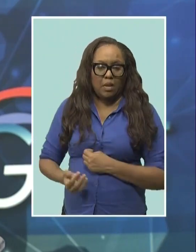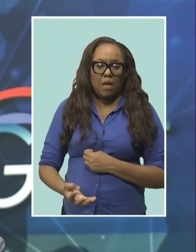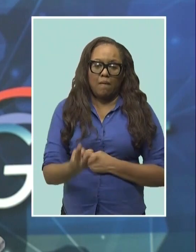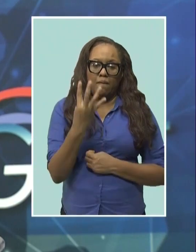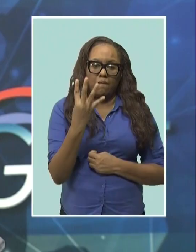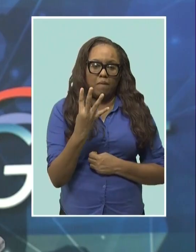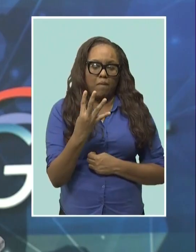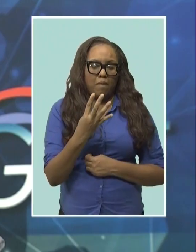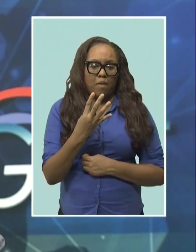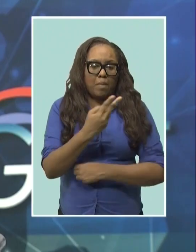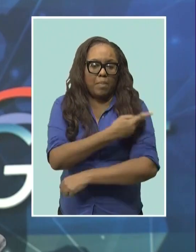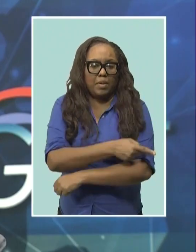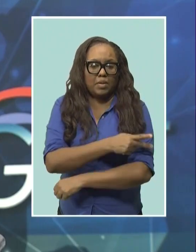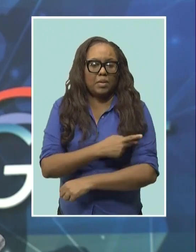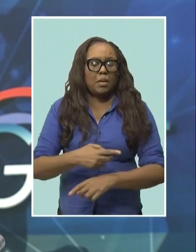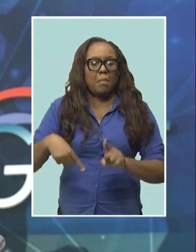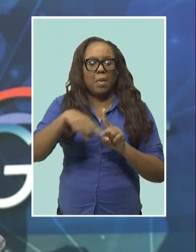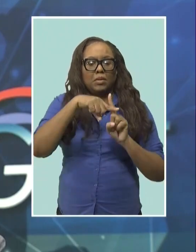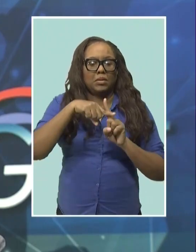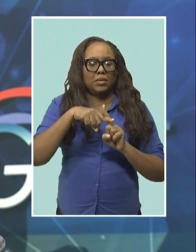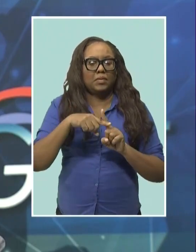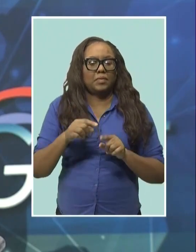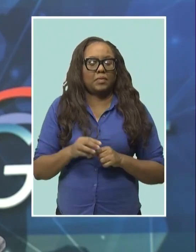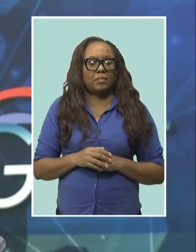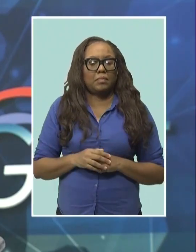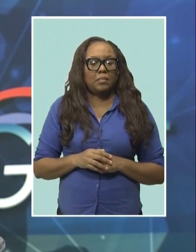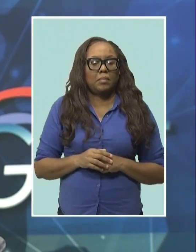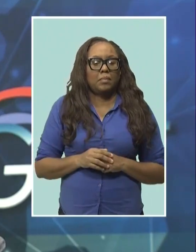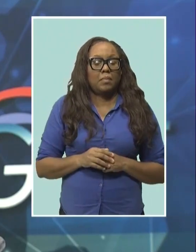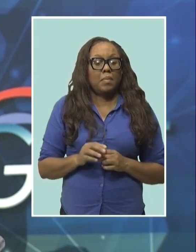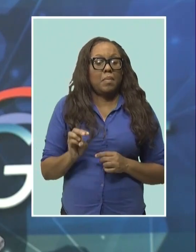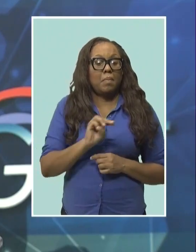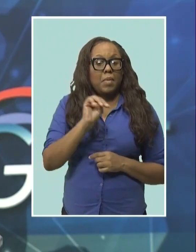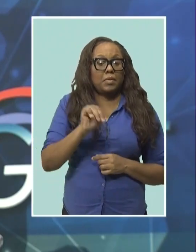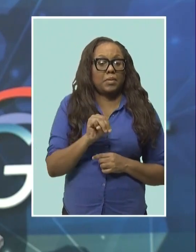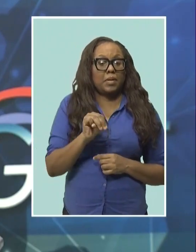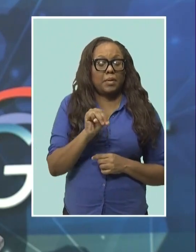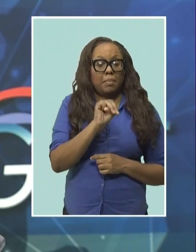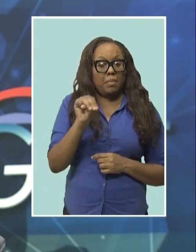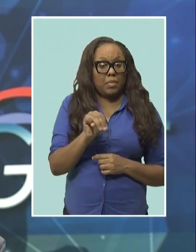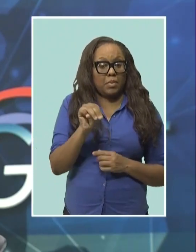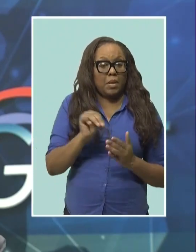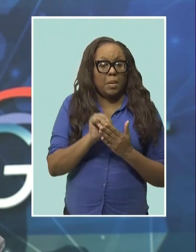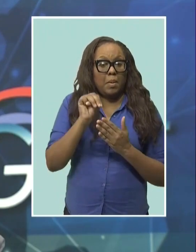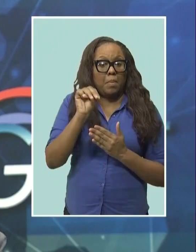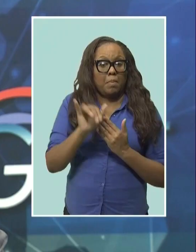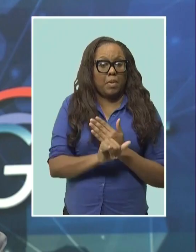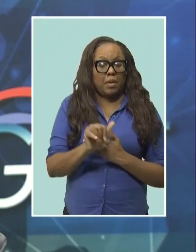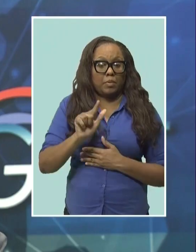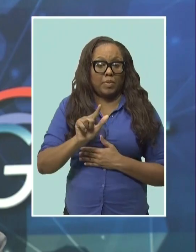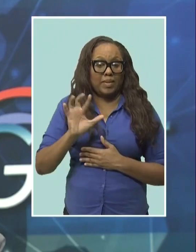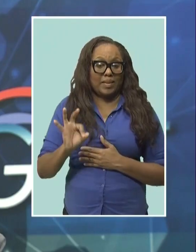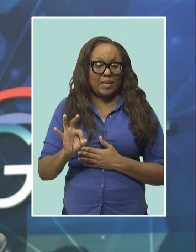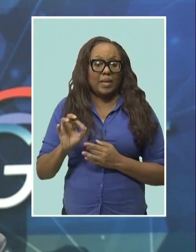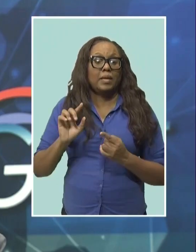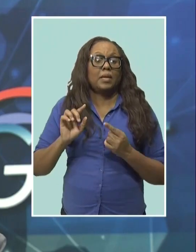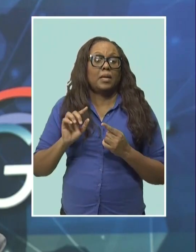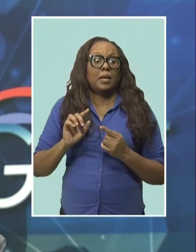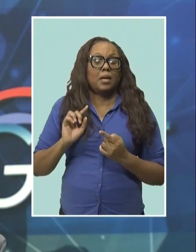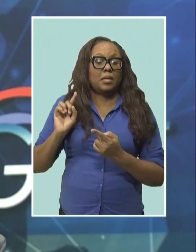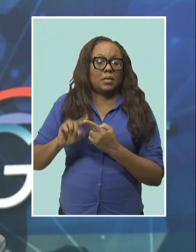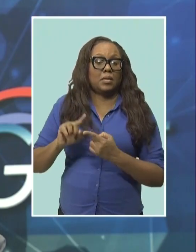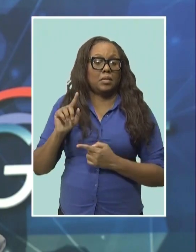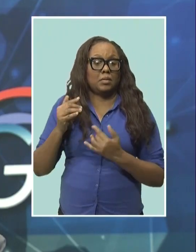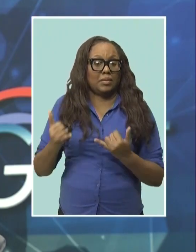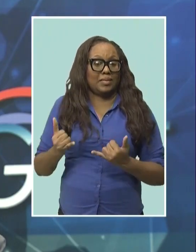tested positive for the virus. That's between Monday, May 29th and today, Tuesday, June the 6th. The Ministry says it is